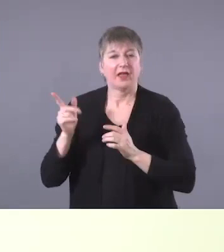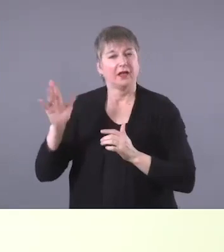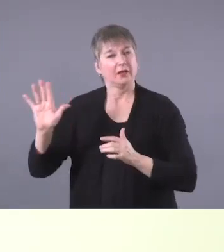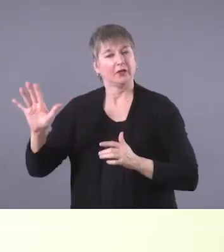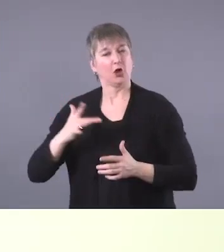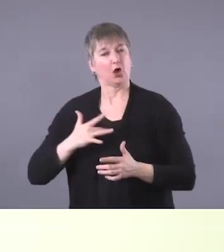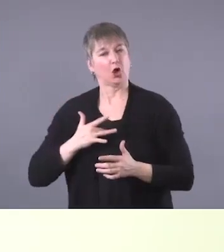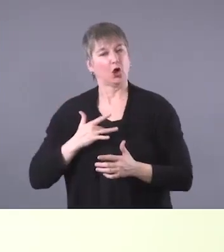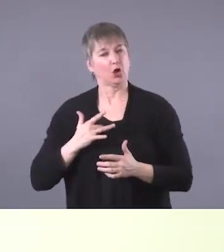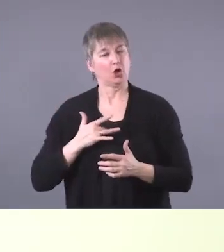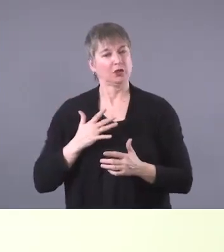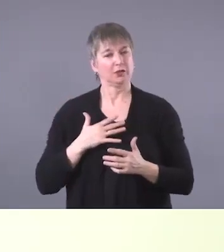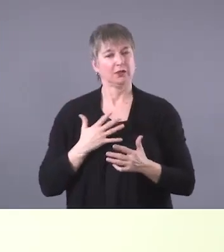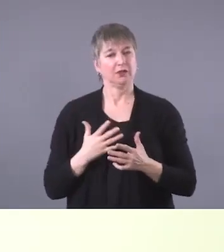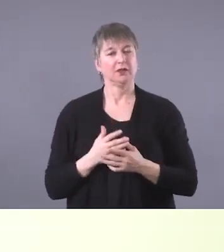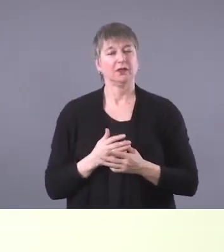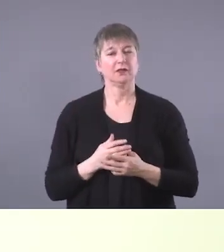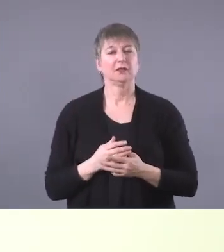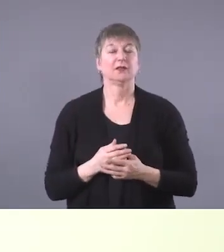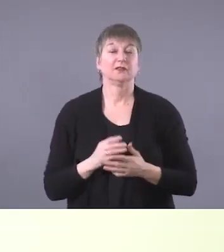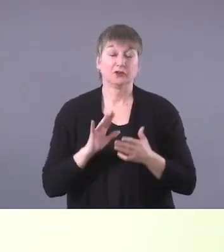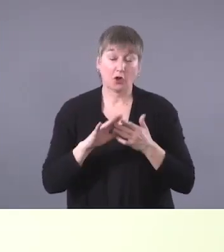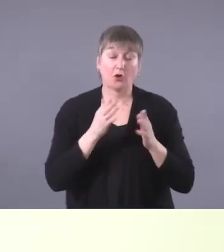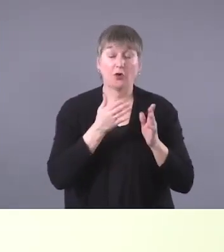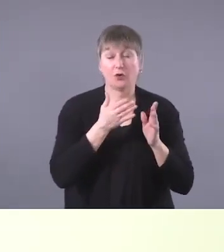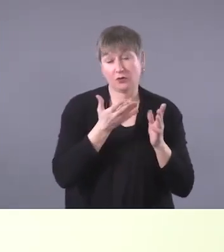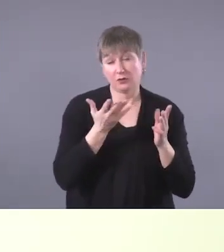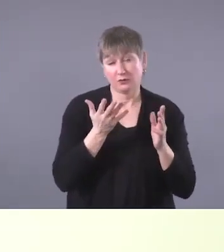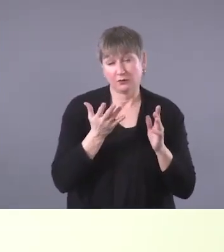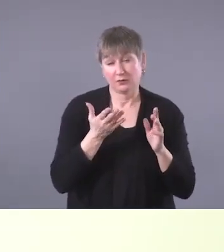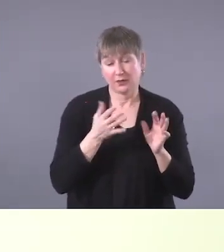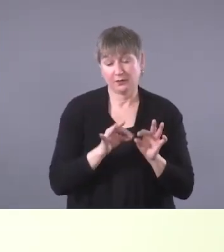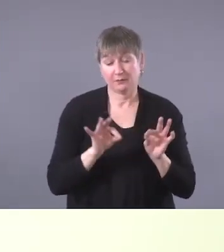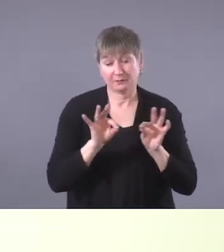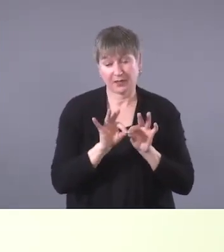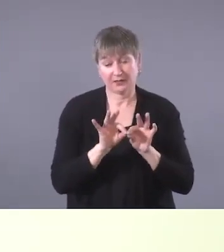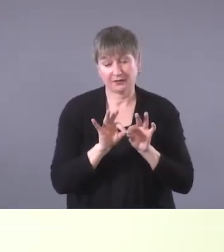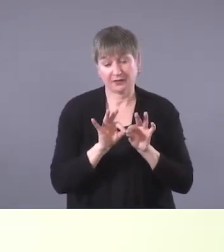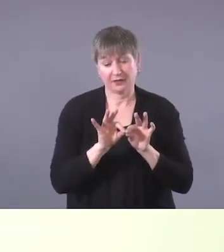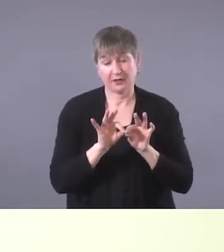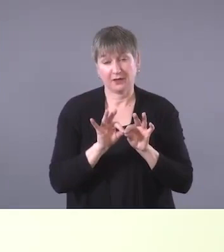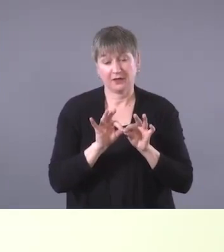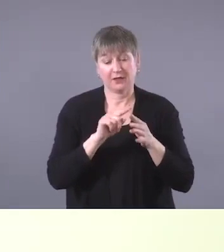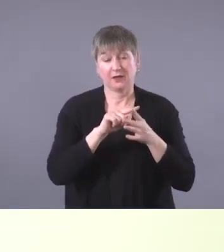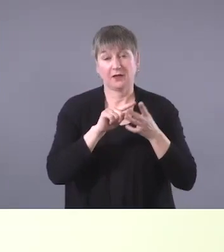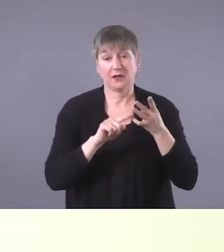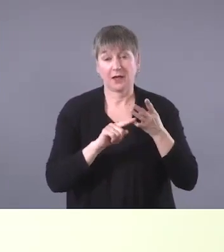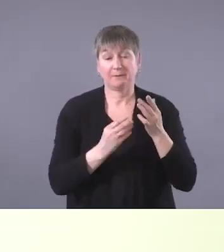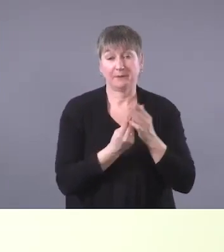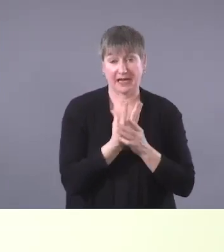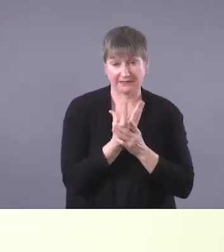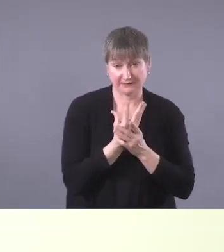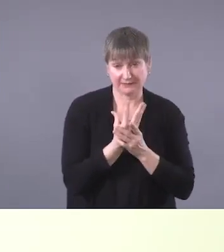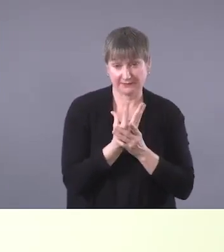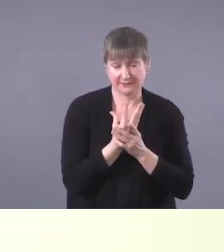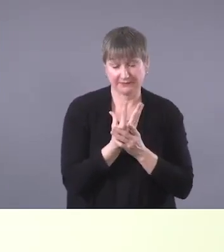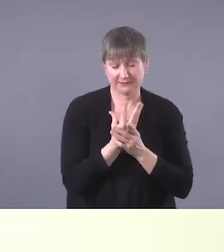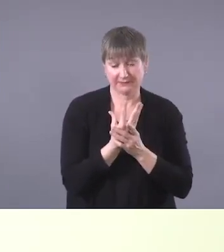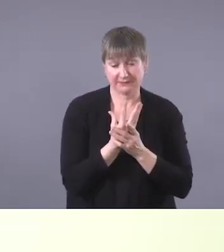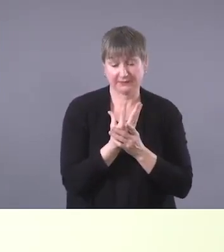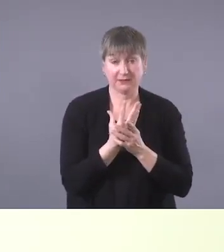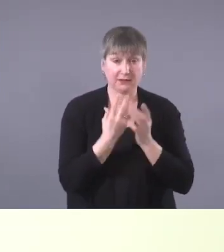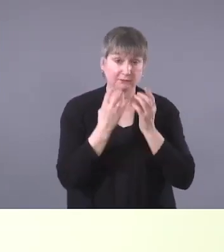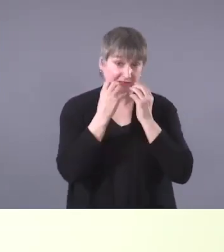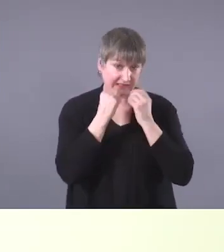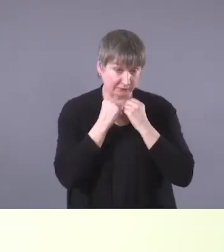people. So, uh, some of the main, um, plants that are associated, um, and sacred to